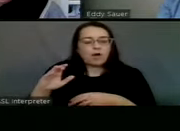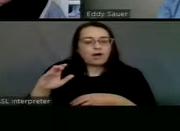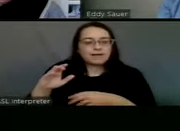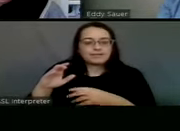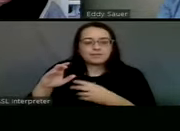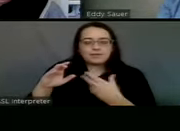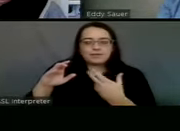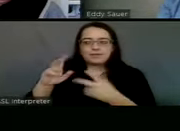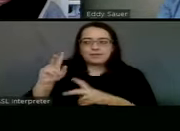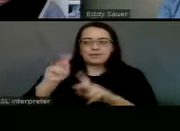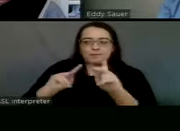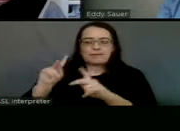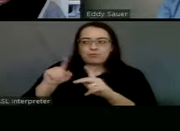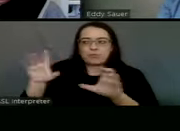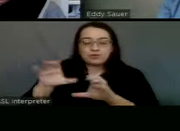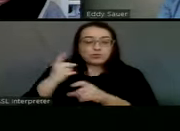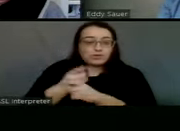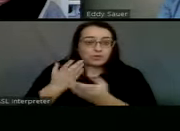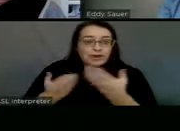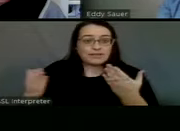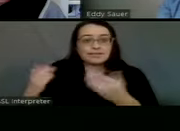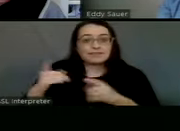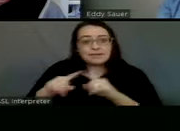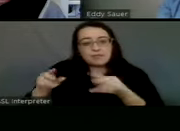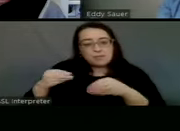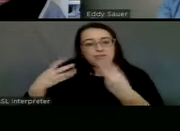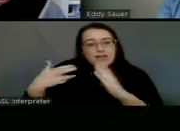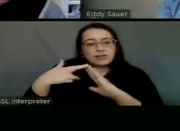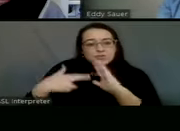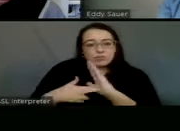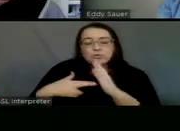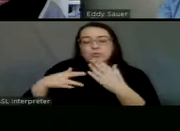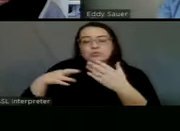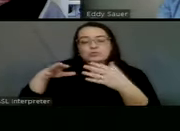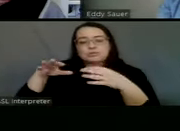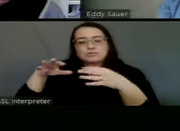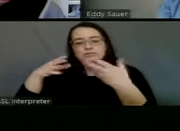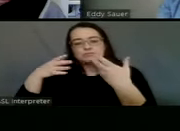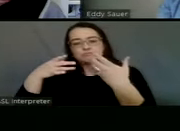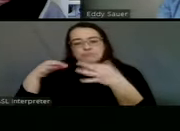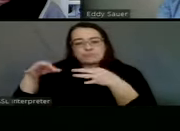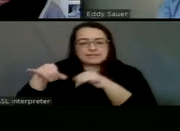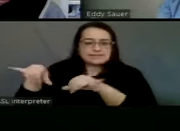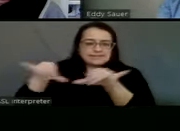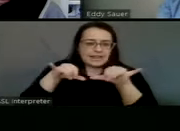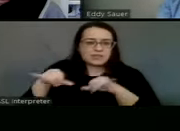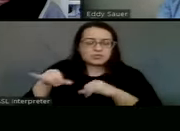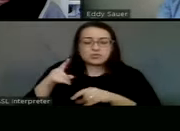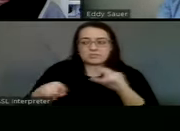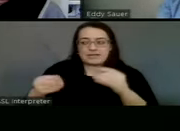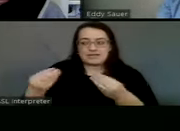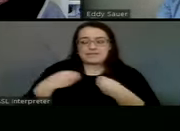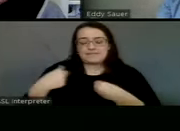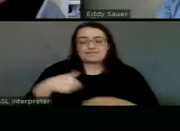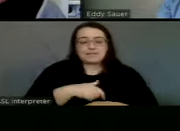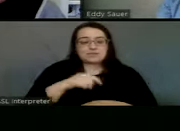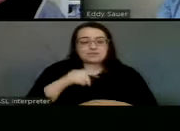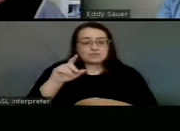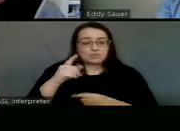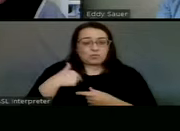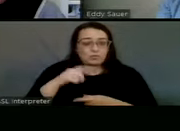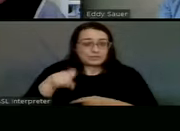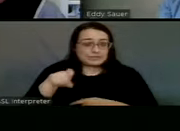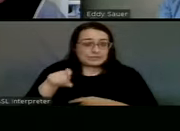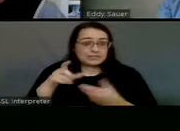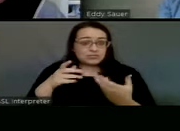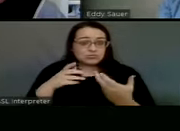responsible breeders. It does provide a framework for those responsible breeders to, to work, but it really more than anything else gives us the tools we need to be able to